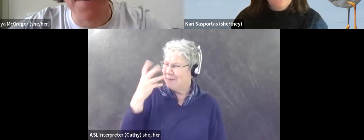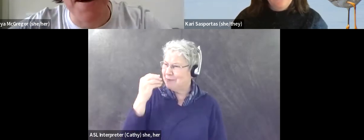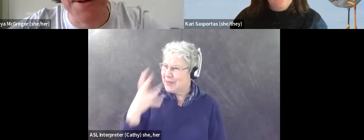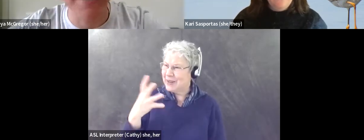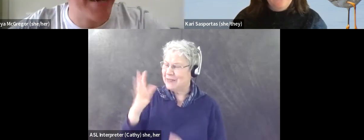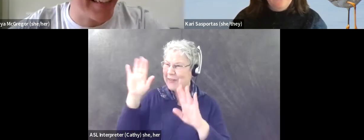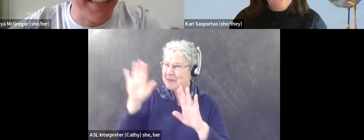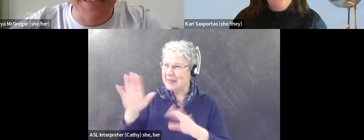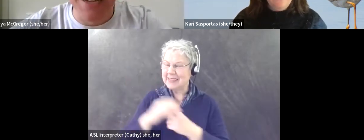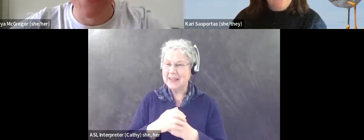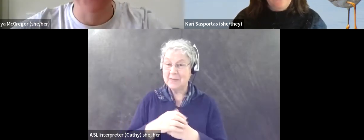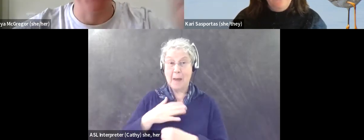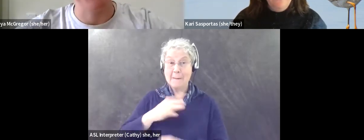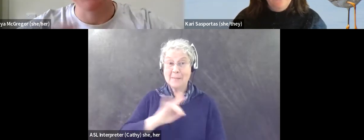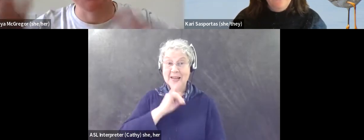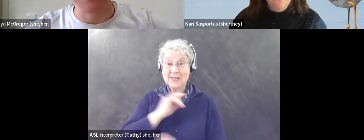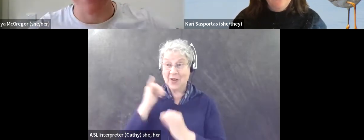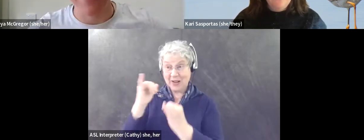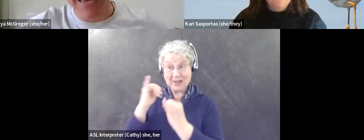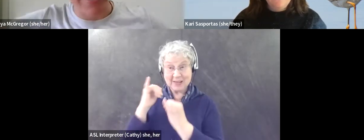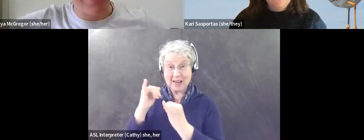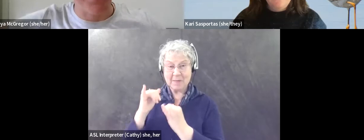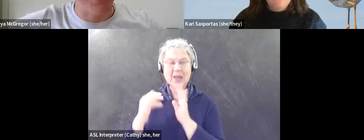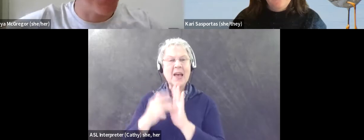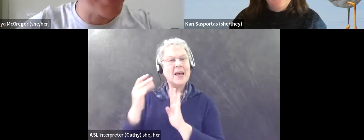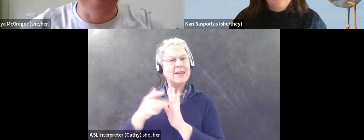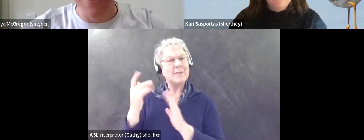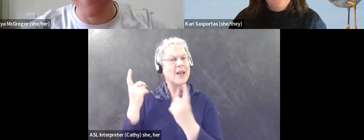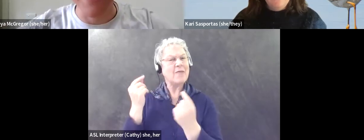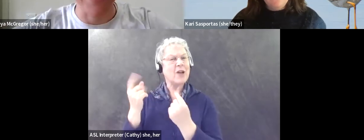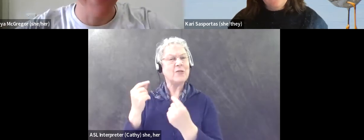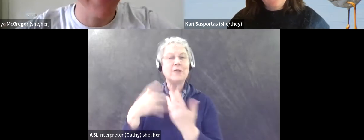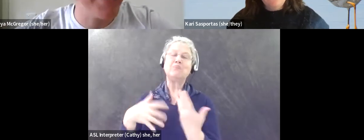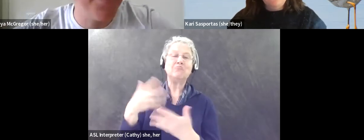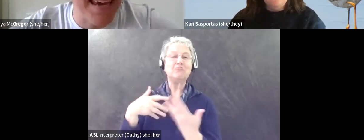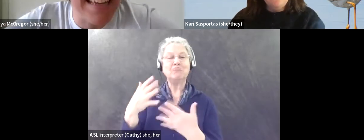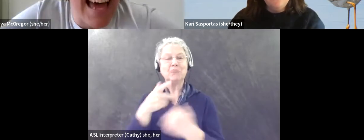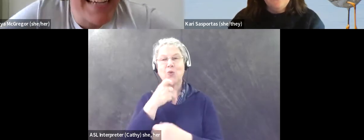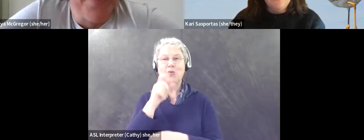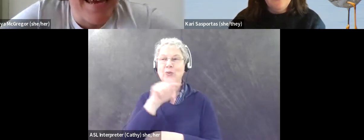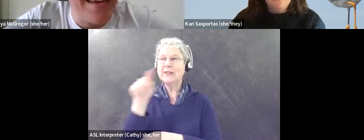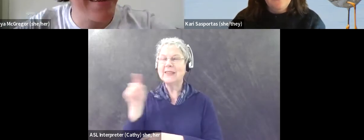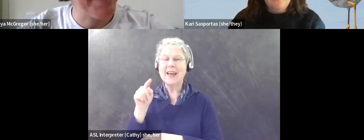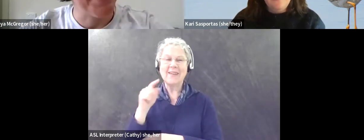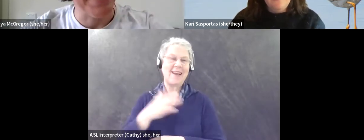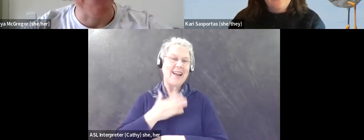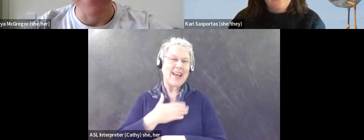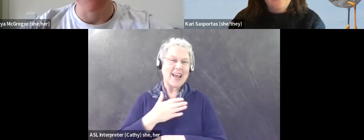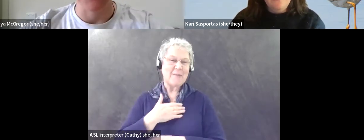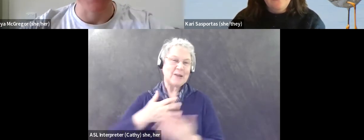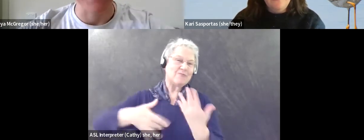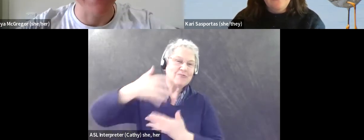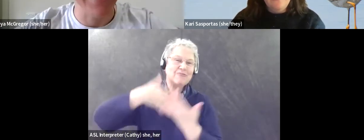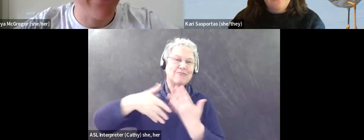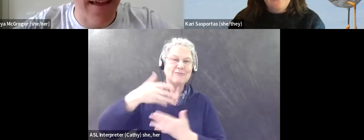And my birding style is a lot like yours, where sometimes it's just hanging out with whoever's around and just being glad to be in the company of